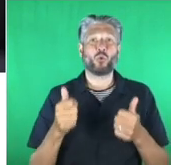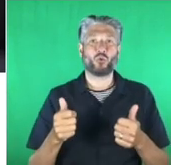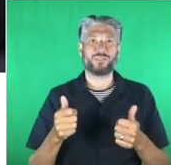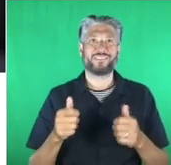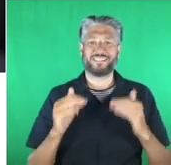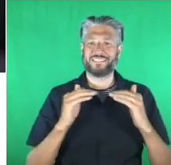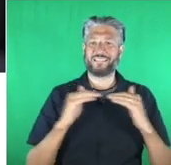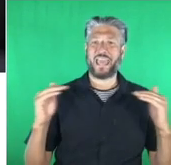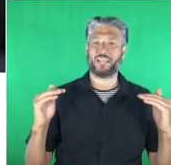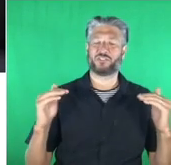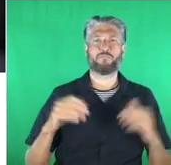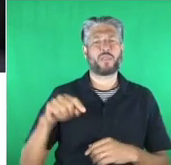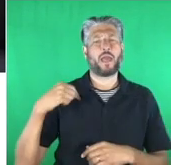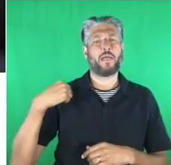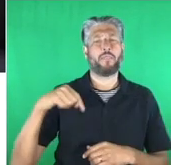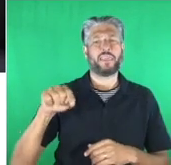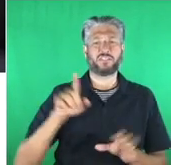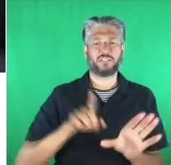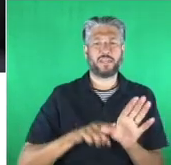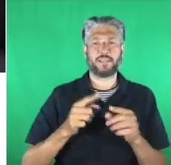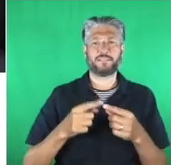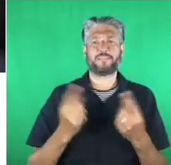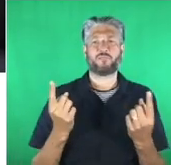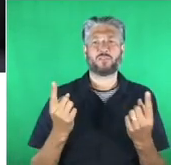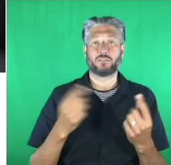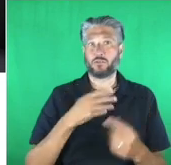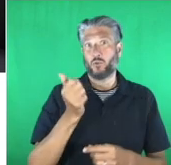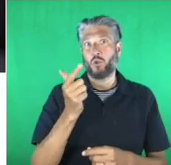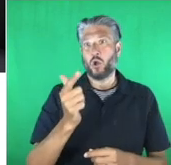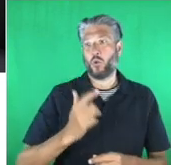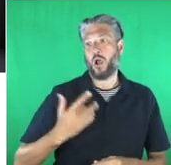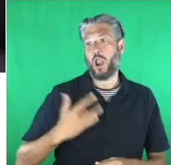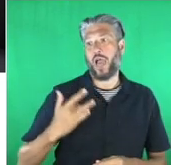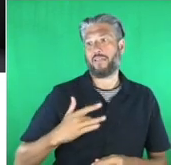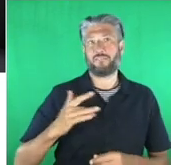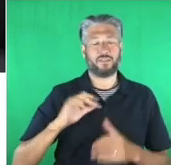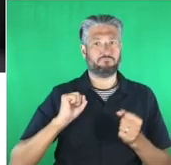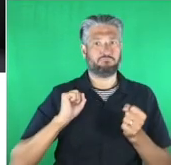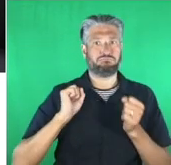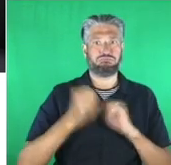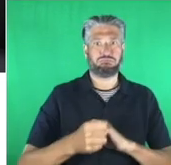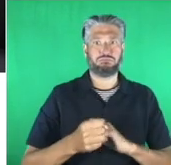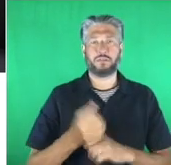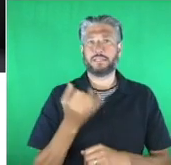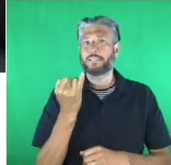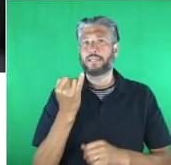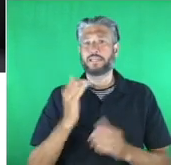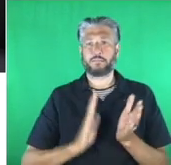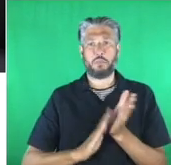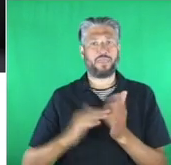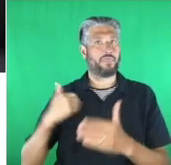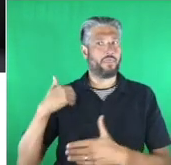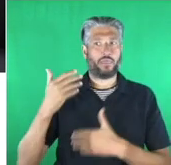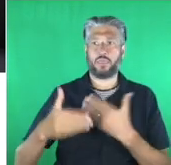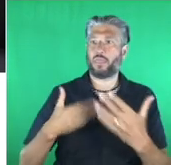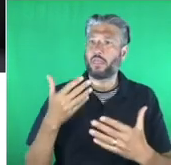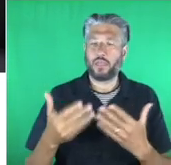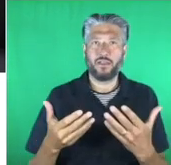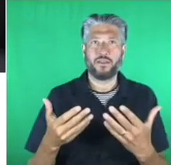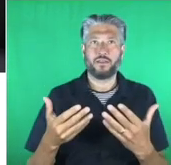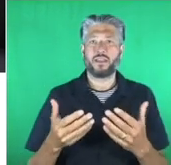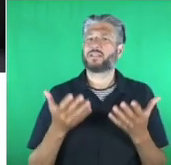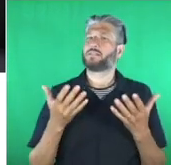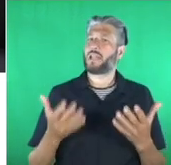We have all had our lives turned upside down during the past six months or so and there has never been a greater need for these awards.